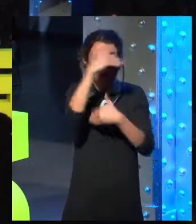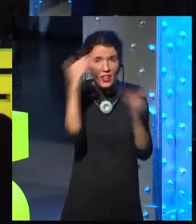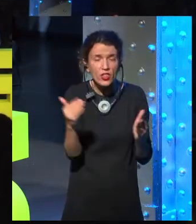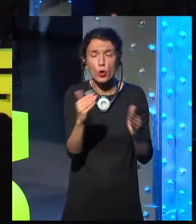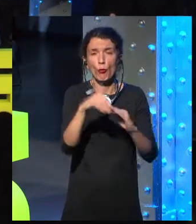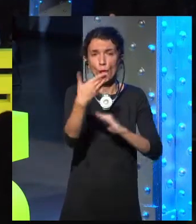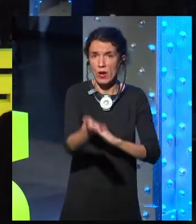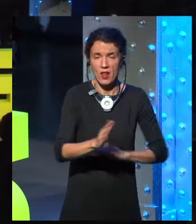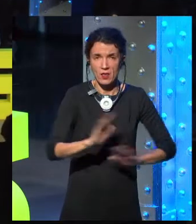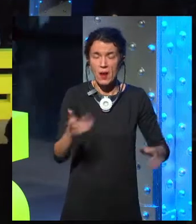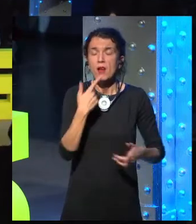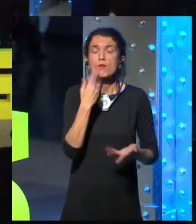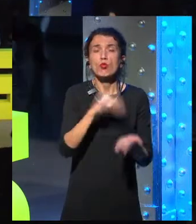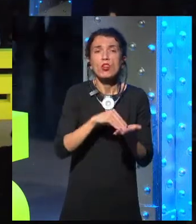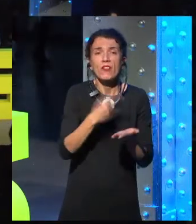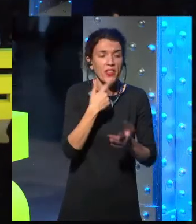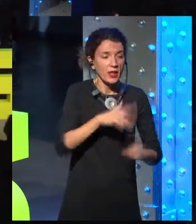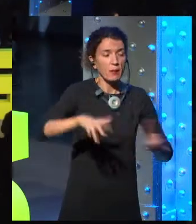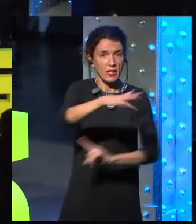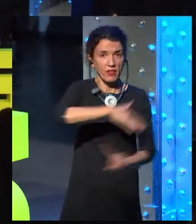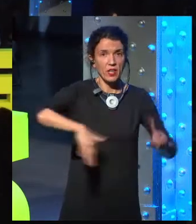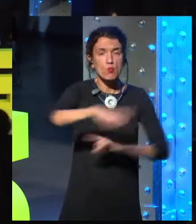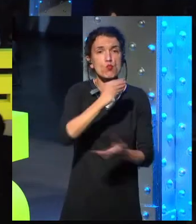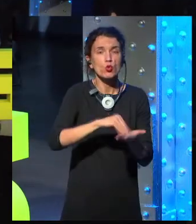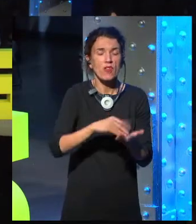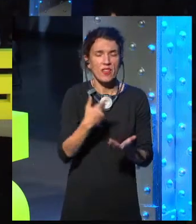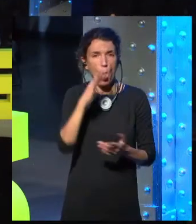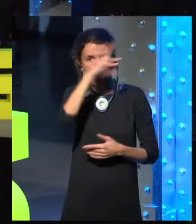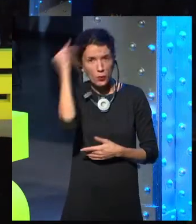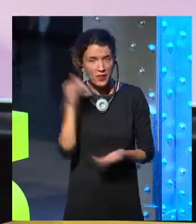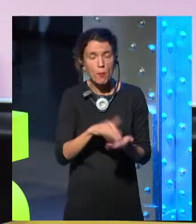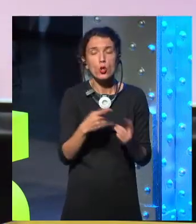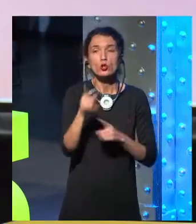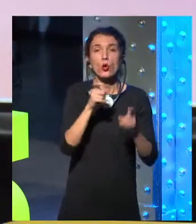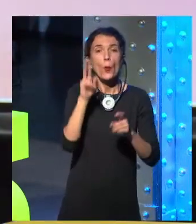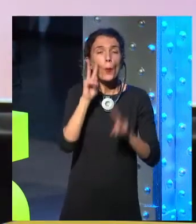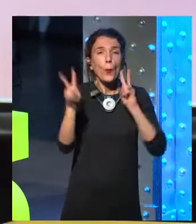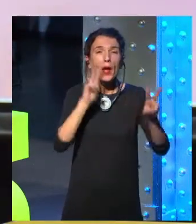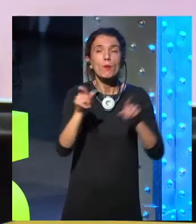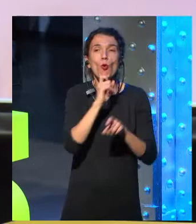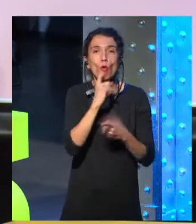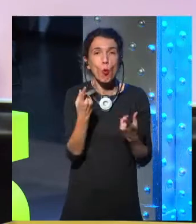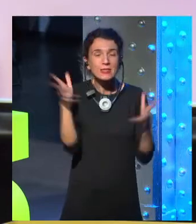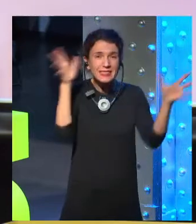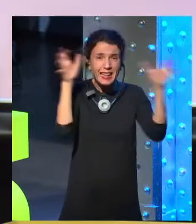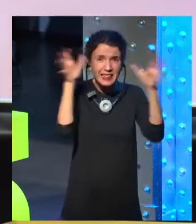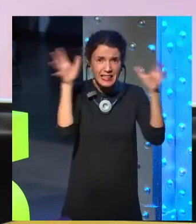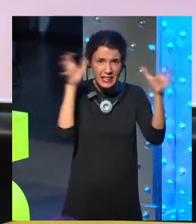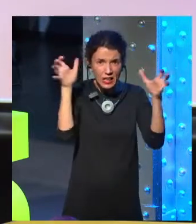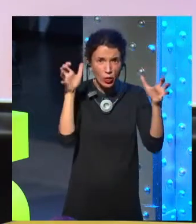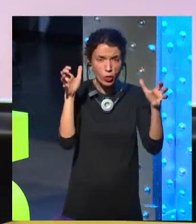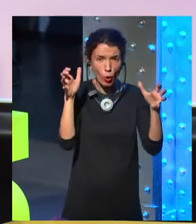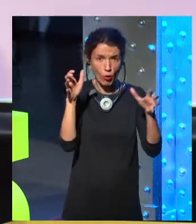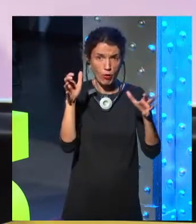And hearing goes all around our head and even far away. How do we use different senses? How do we